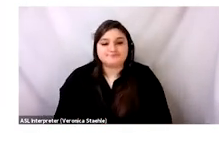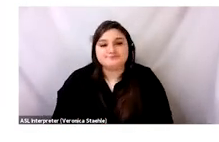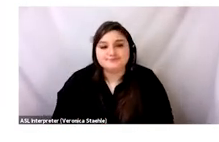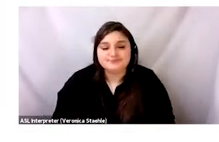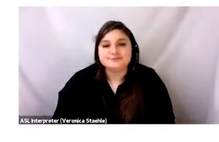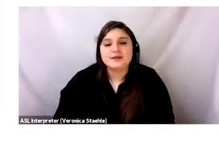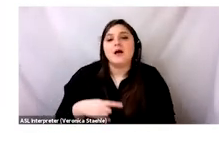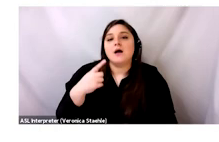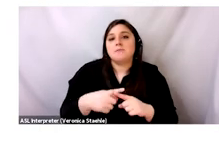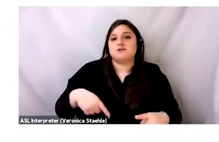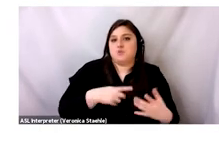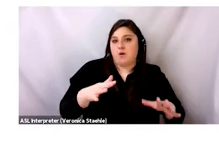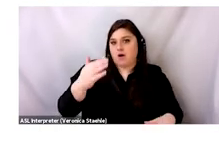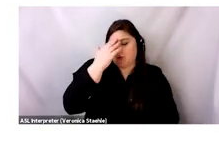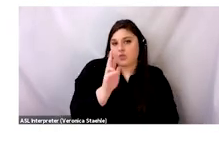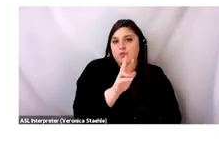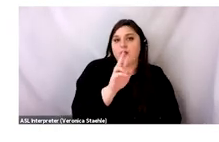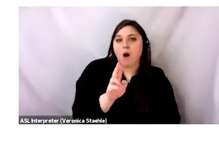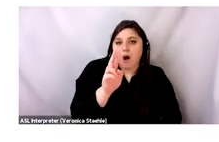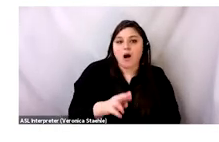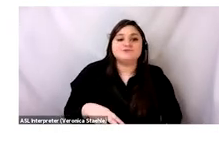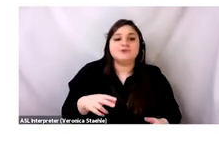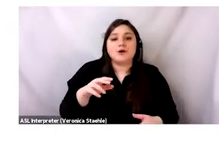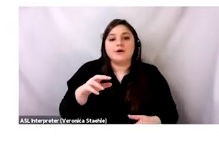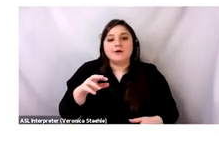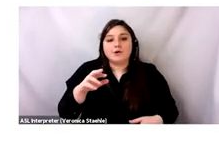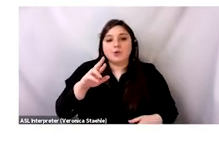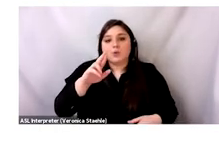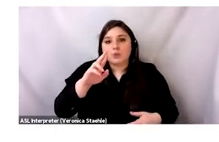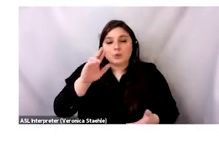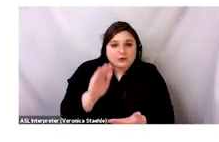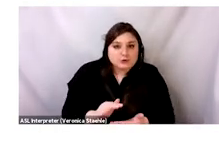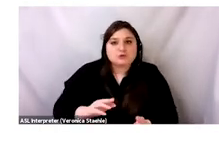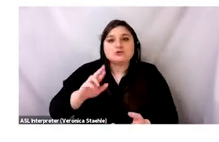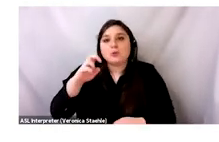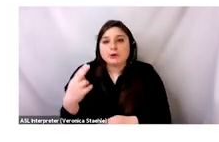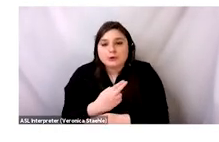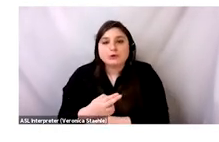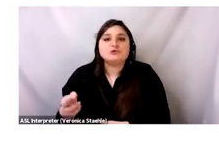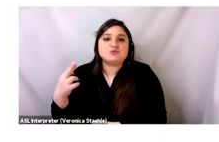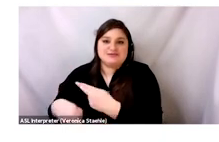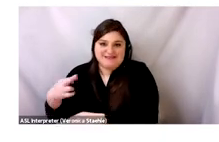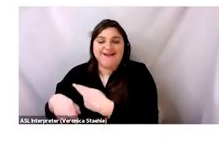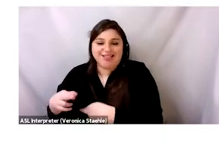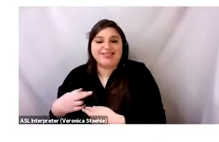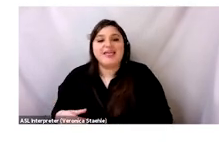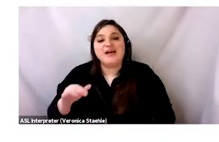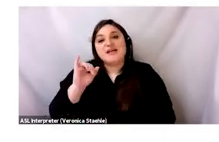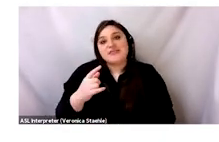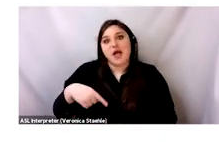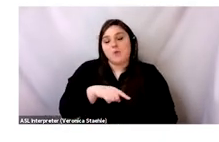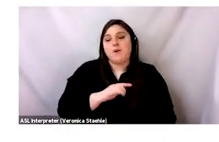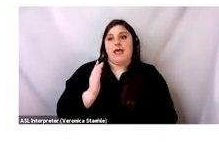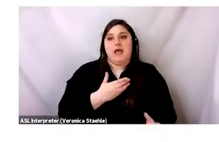We all know the traditional three R's, right? Reduce, reuse, and recycle. Unfortunately, these don't seem to be enough to